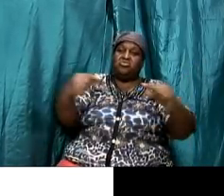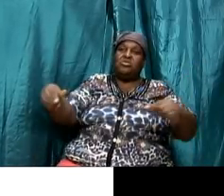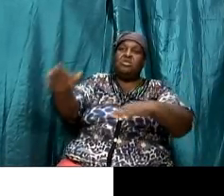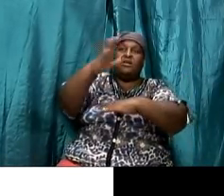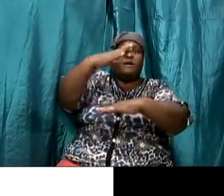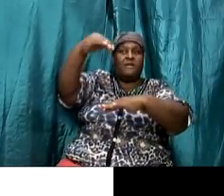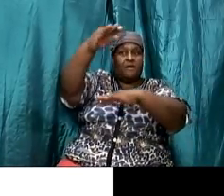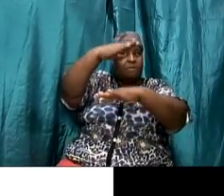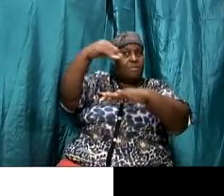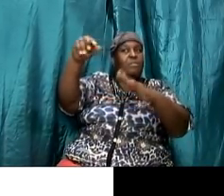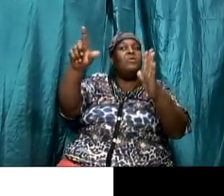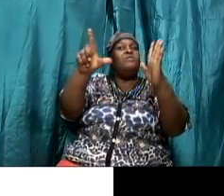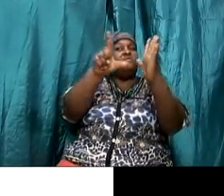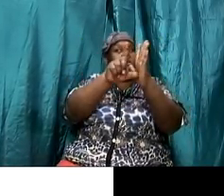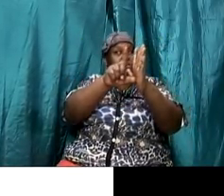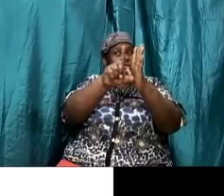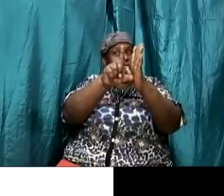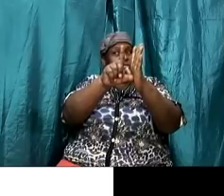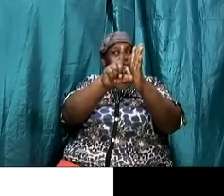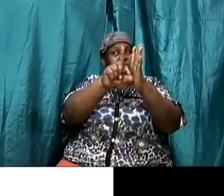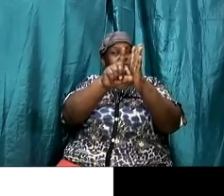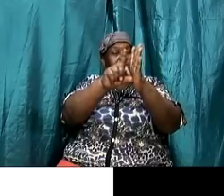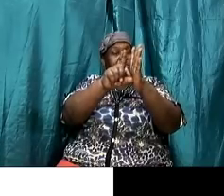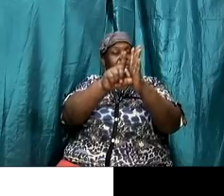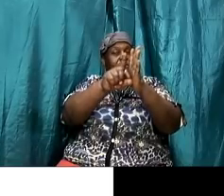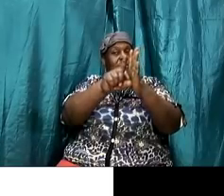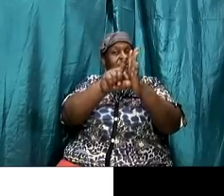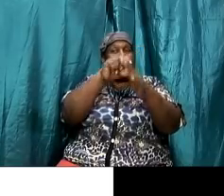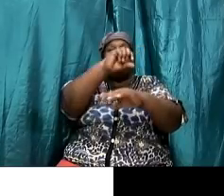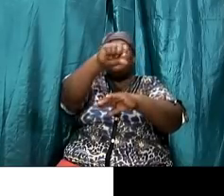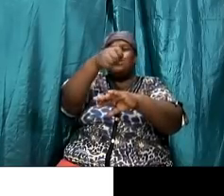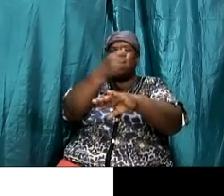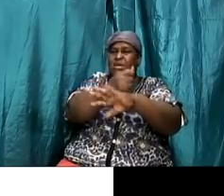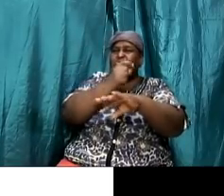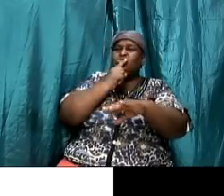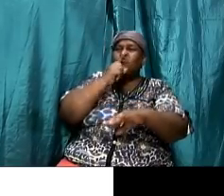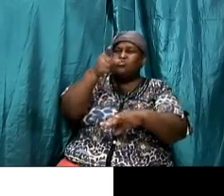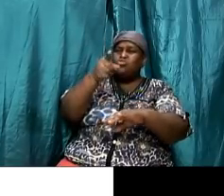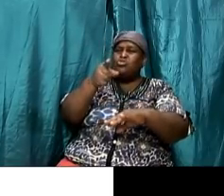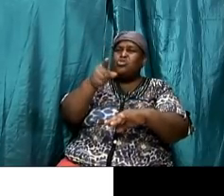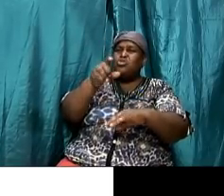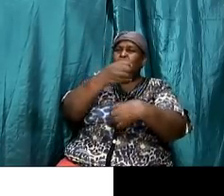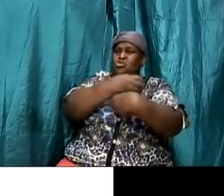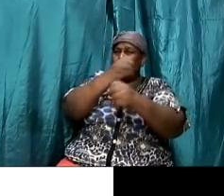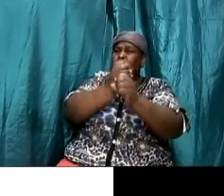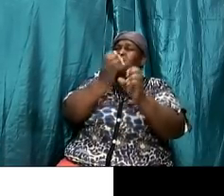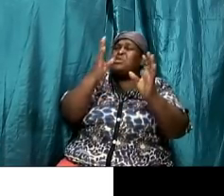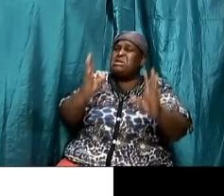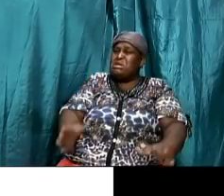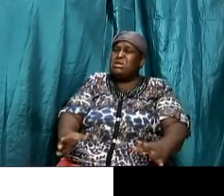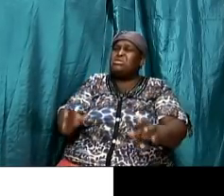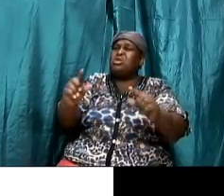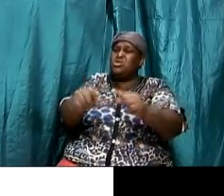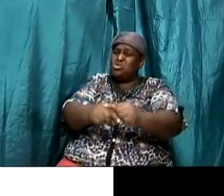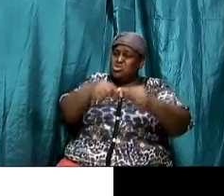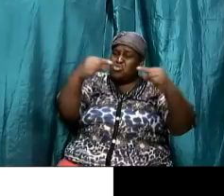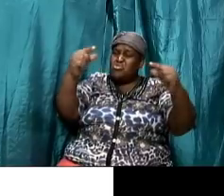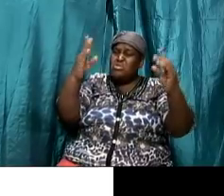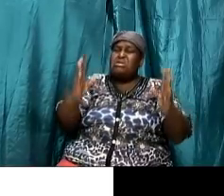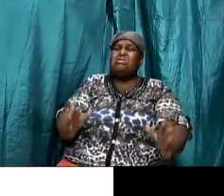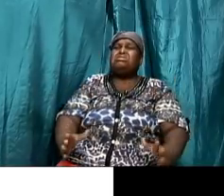and can we establish the fact that the creator is always greater than the creation